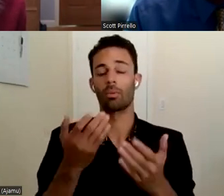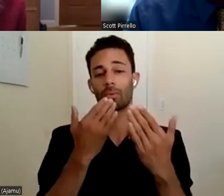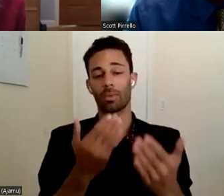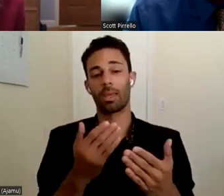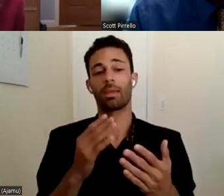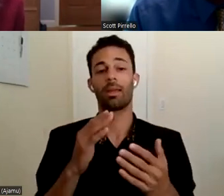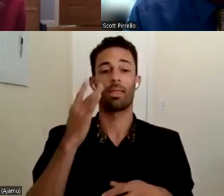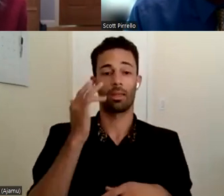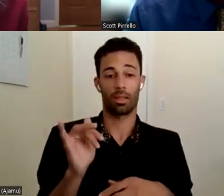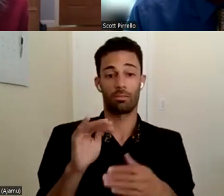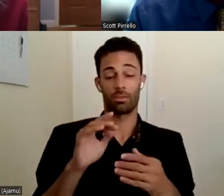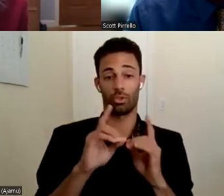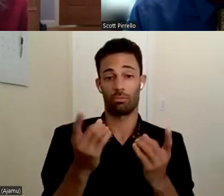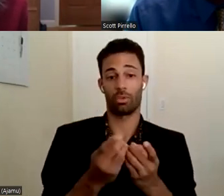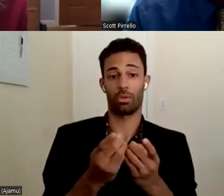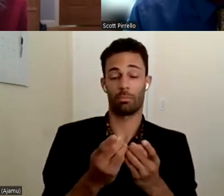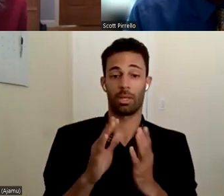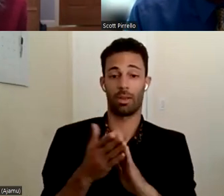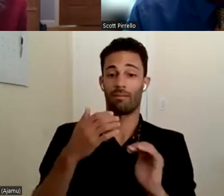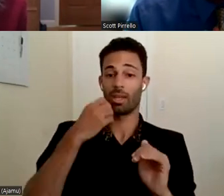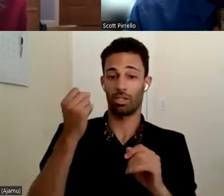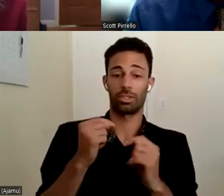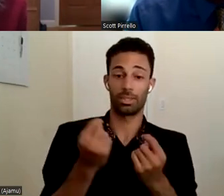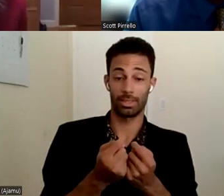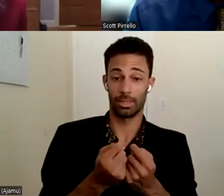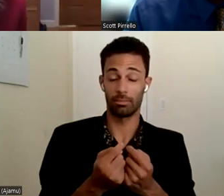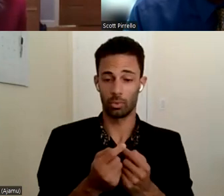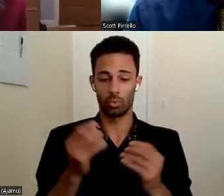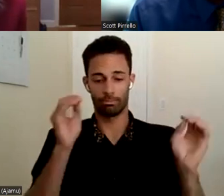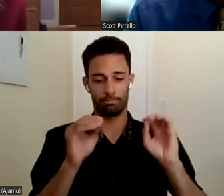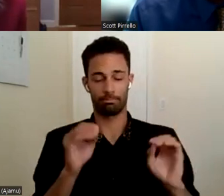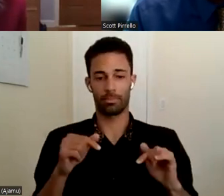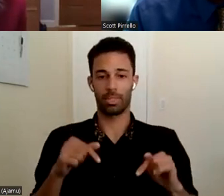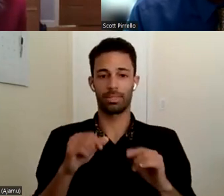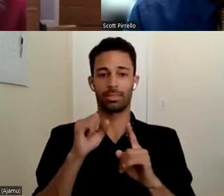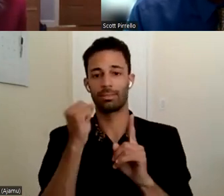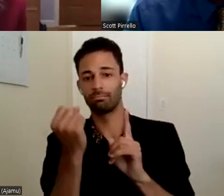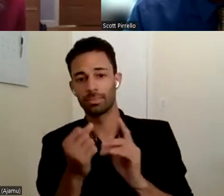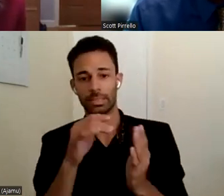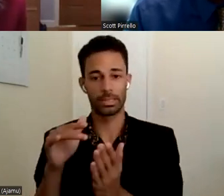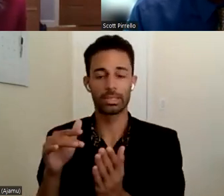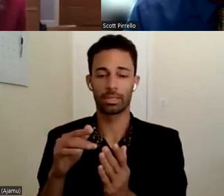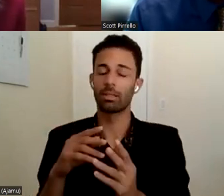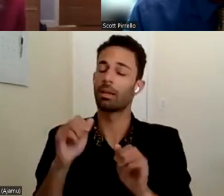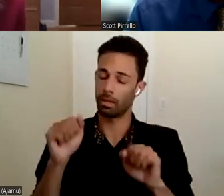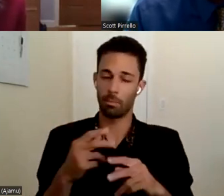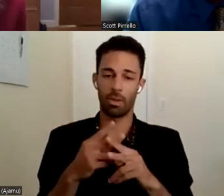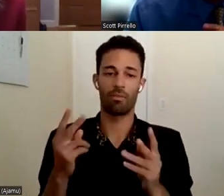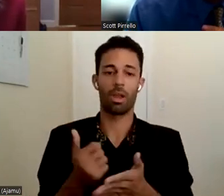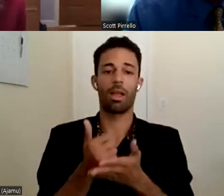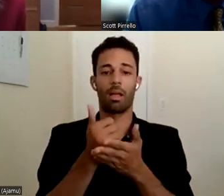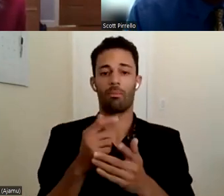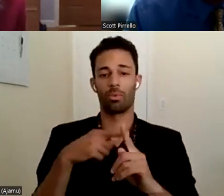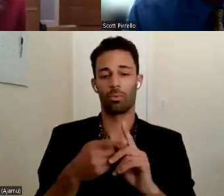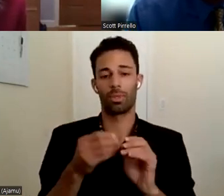Department of Aging team for putting these, uh, case studies together. think it's, I think it can be very helpful when you give specific